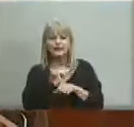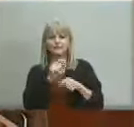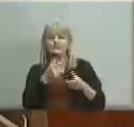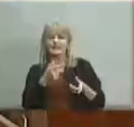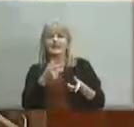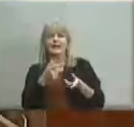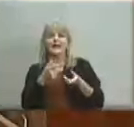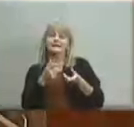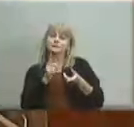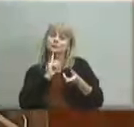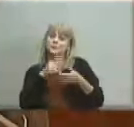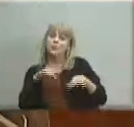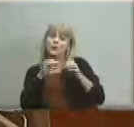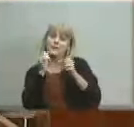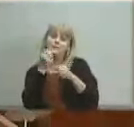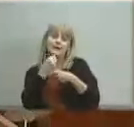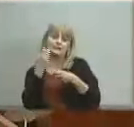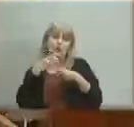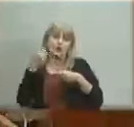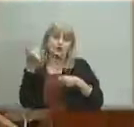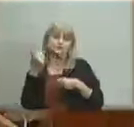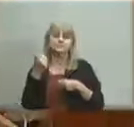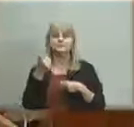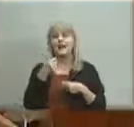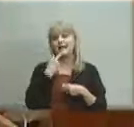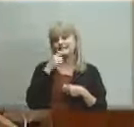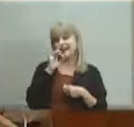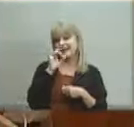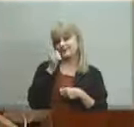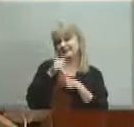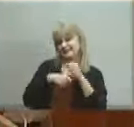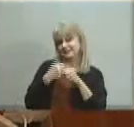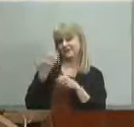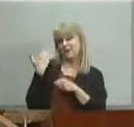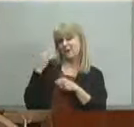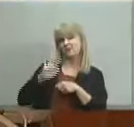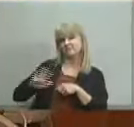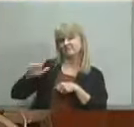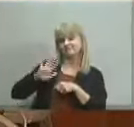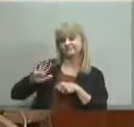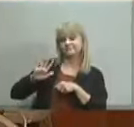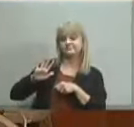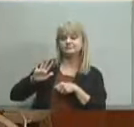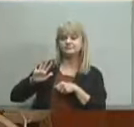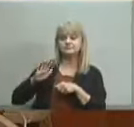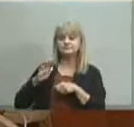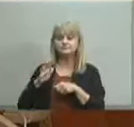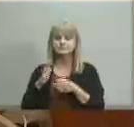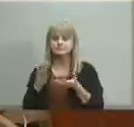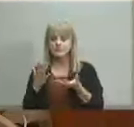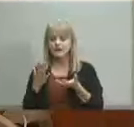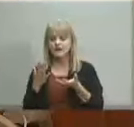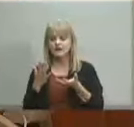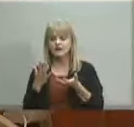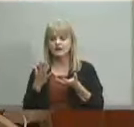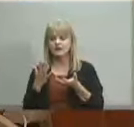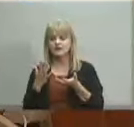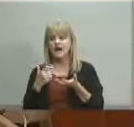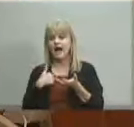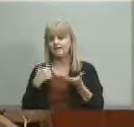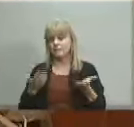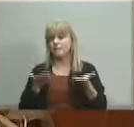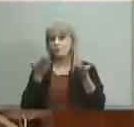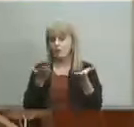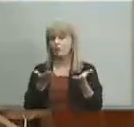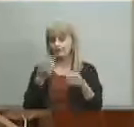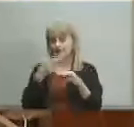difficult I did say about eight ten years ago that I've always I've promoted